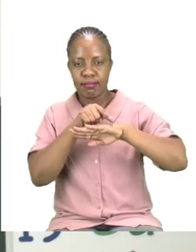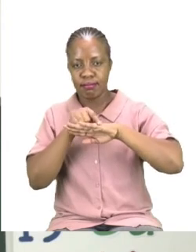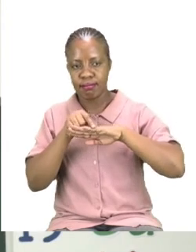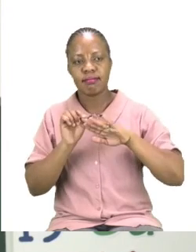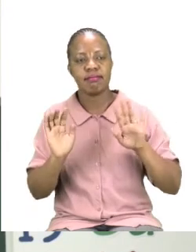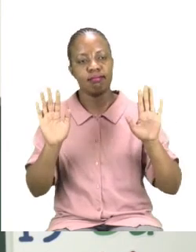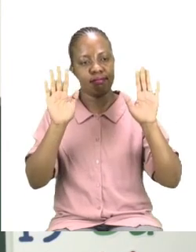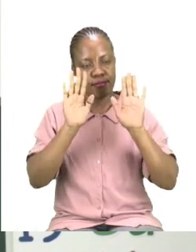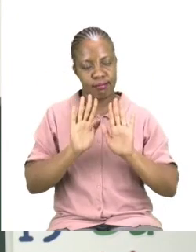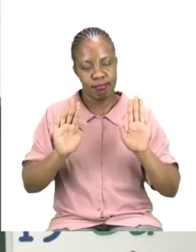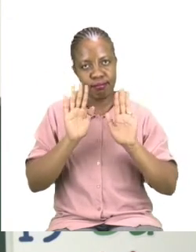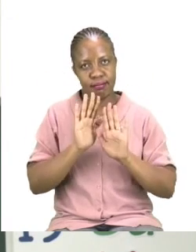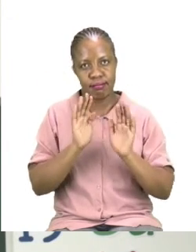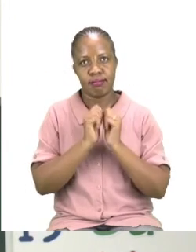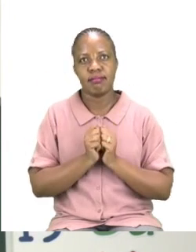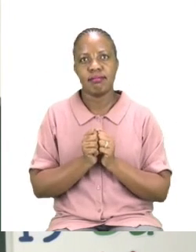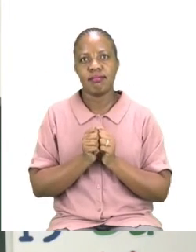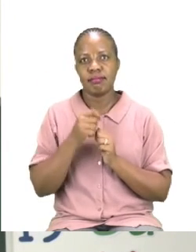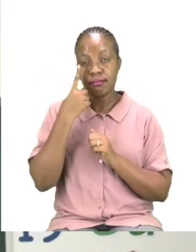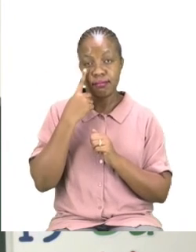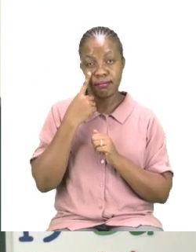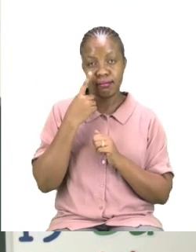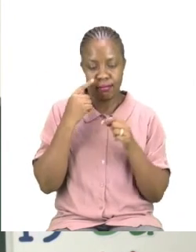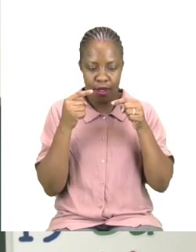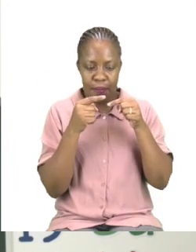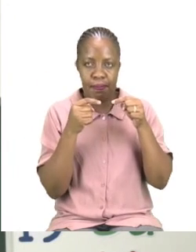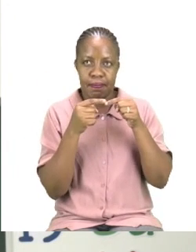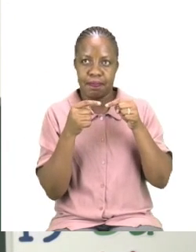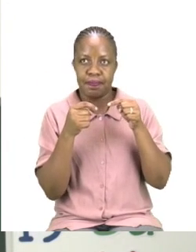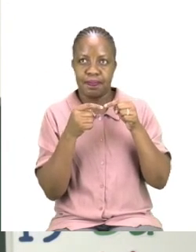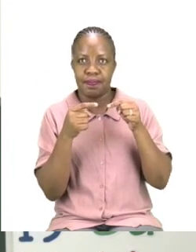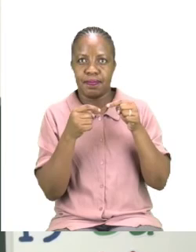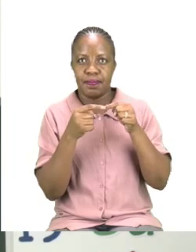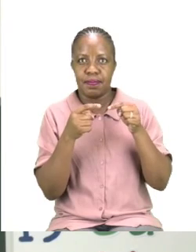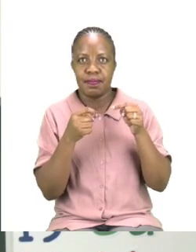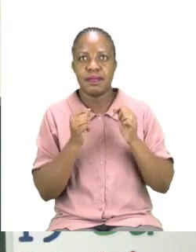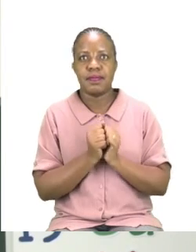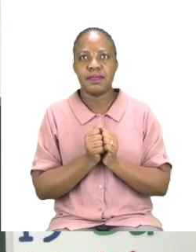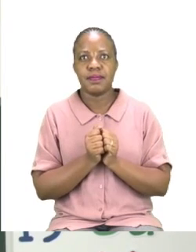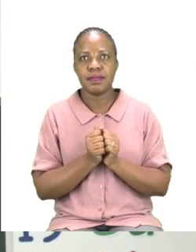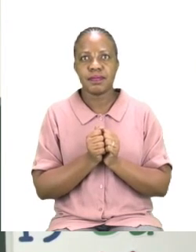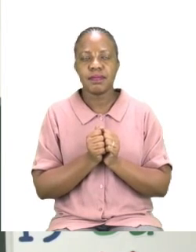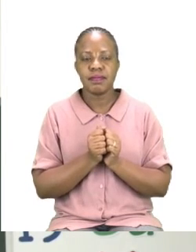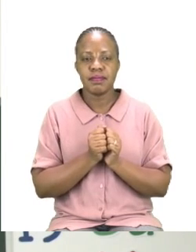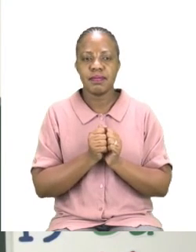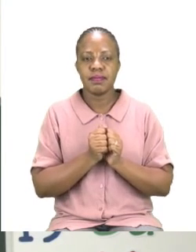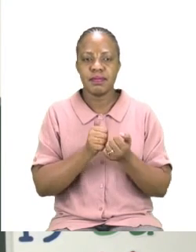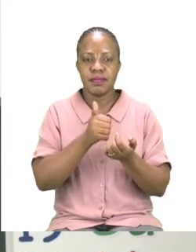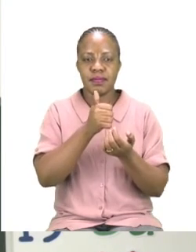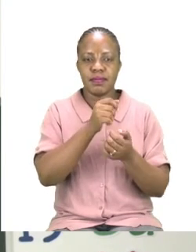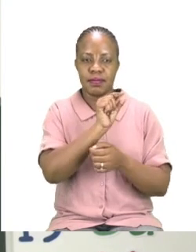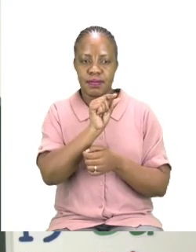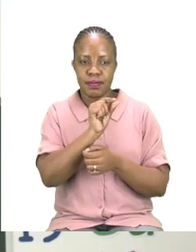I saw that the pink ones were the words stand and sit. So, I